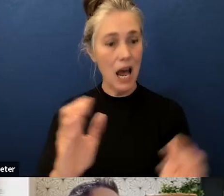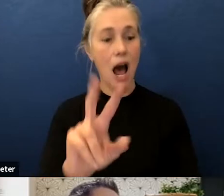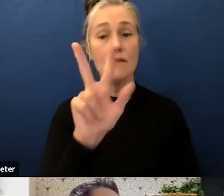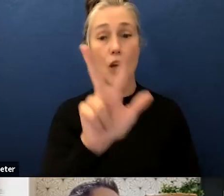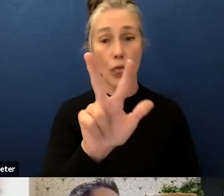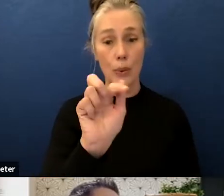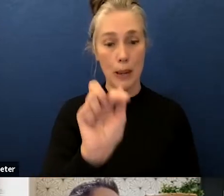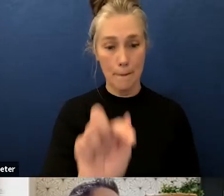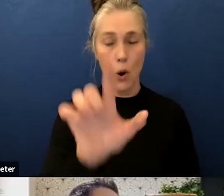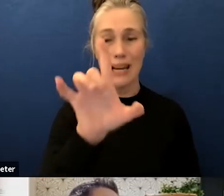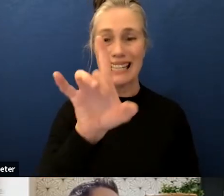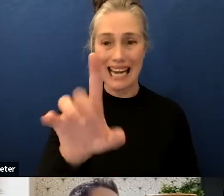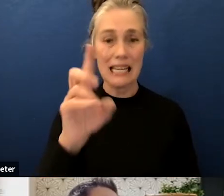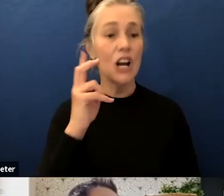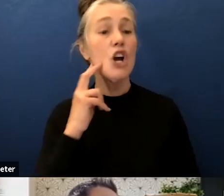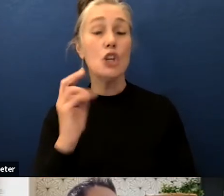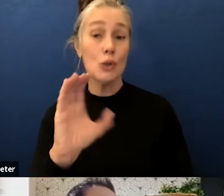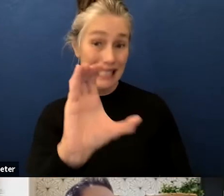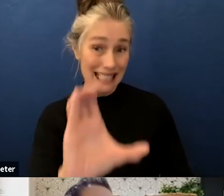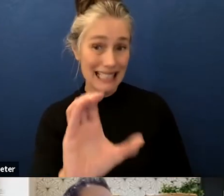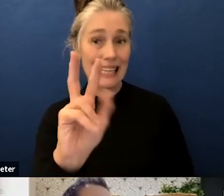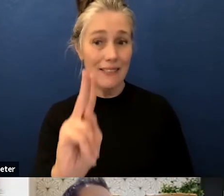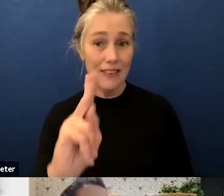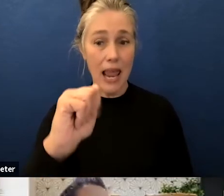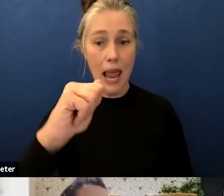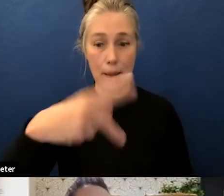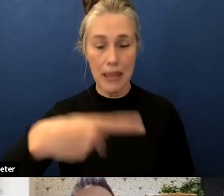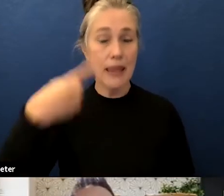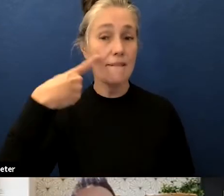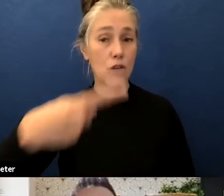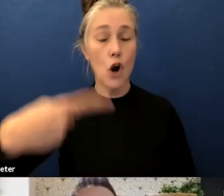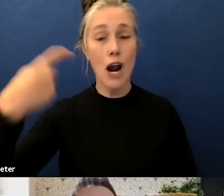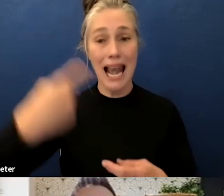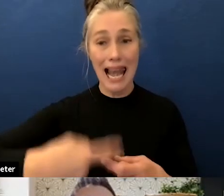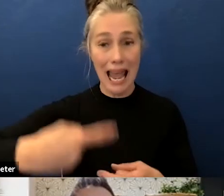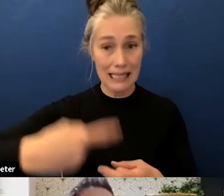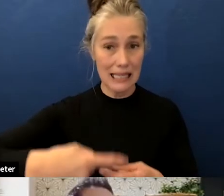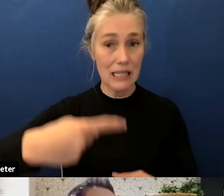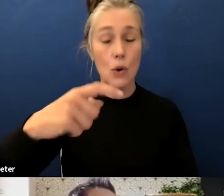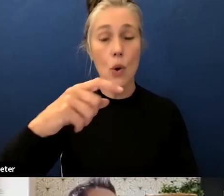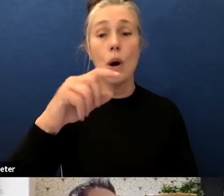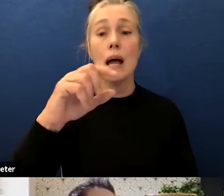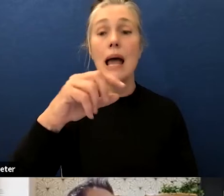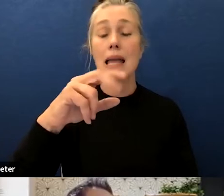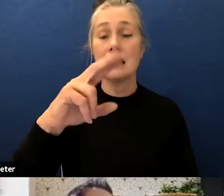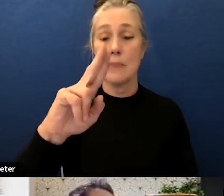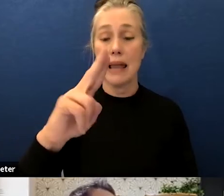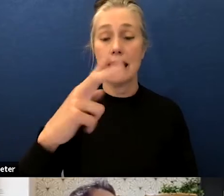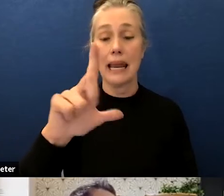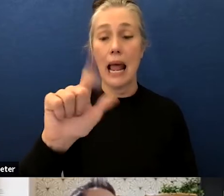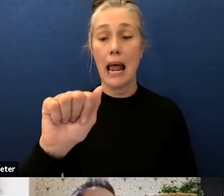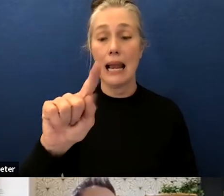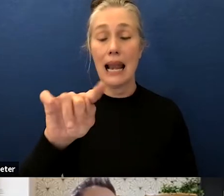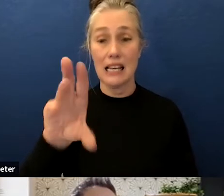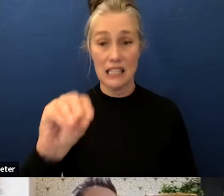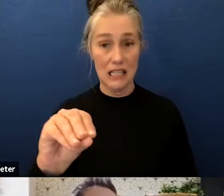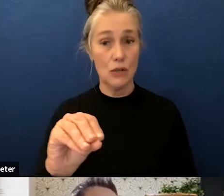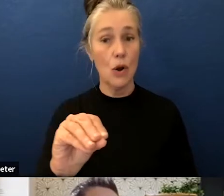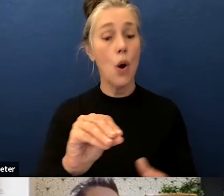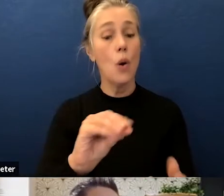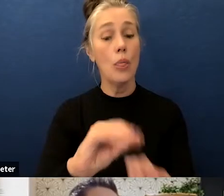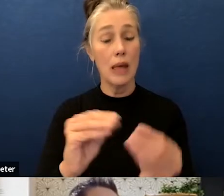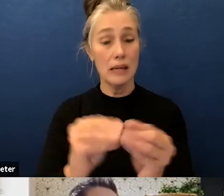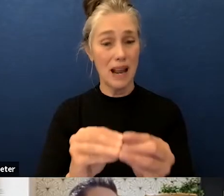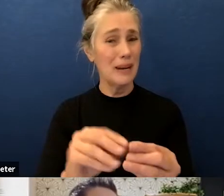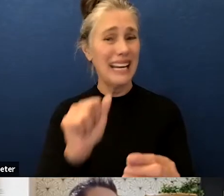on the hispanic and latino spread there it's not as evenly distributed as uh scenario two where